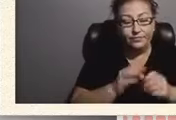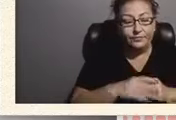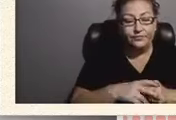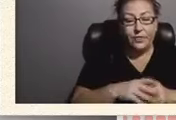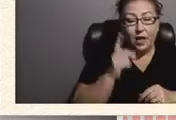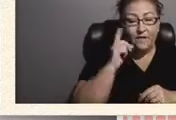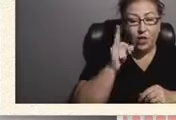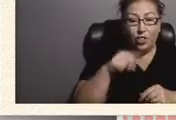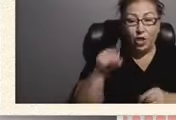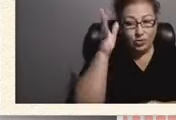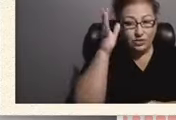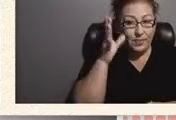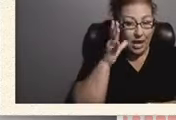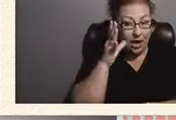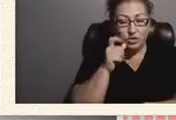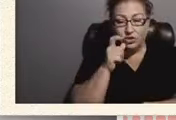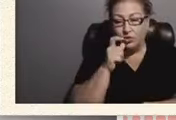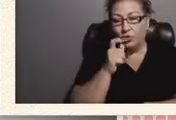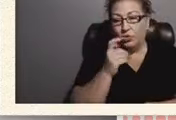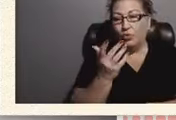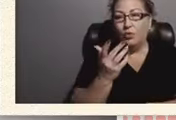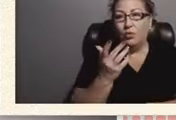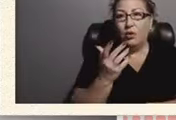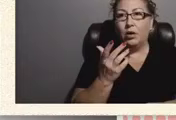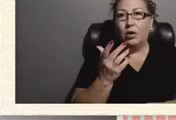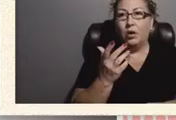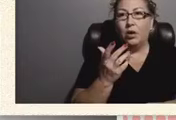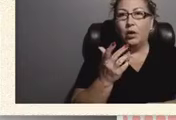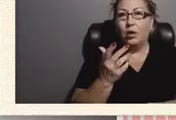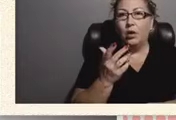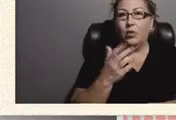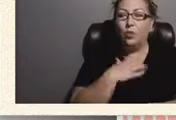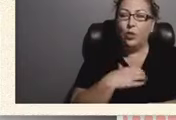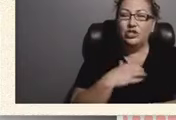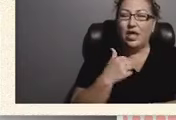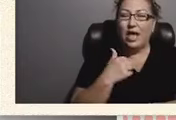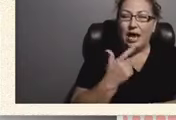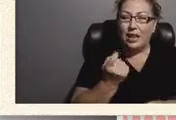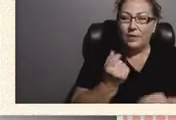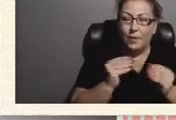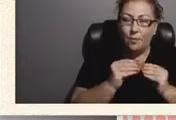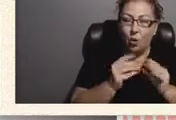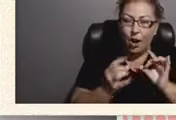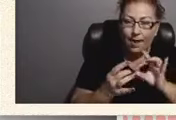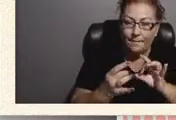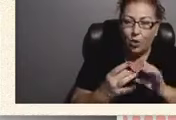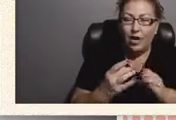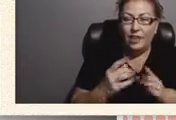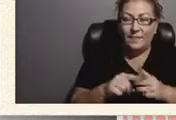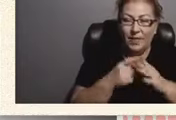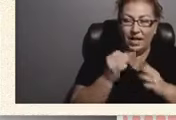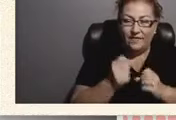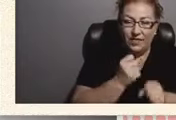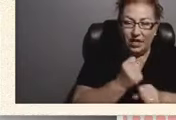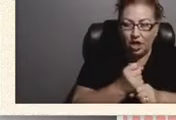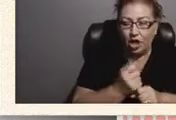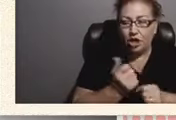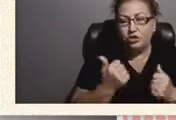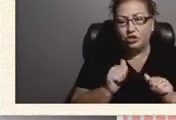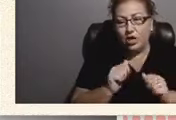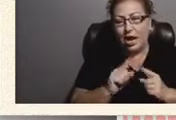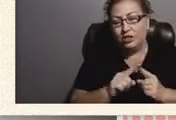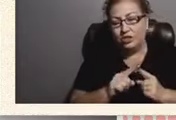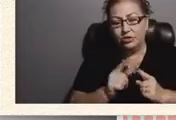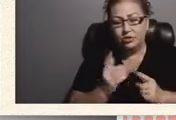that wish they had a little bit more input at the beginning of the year trying to trying to i feel